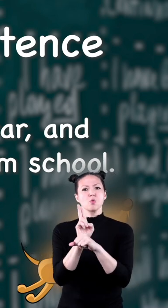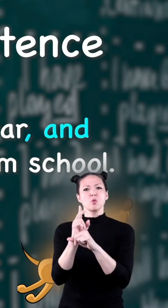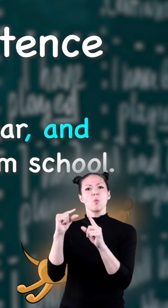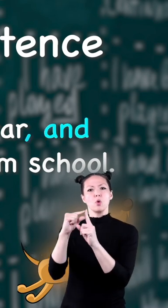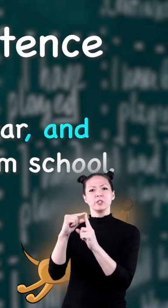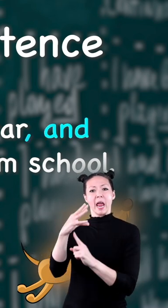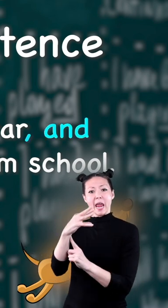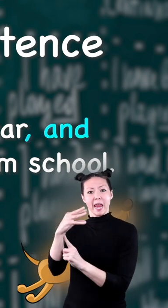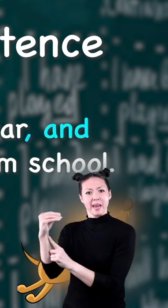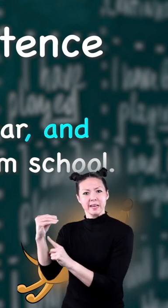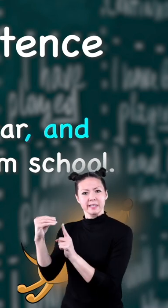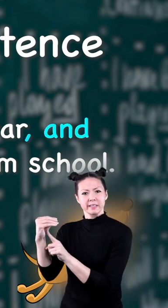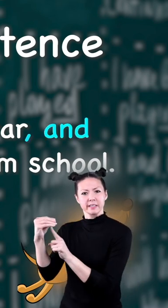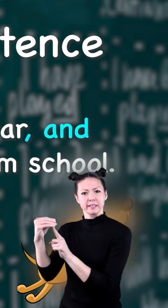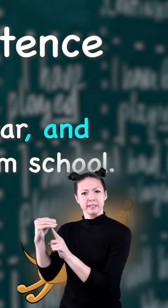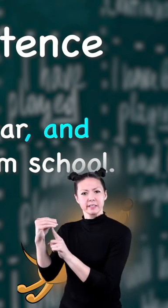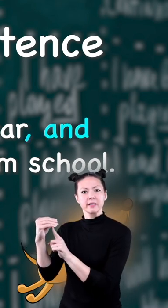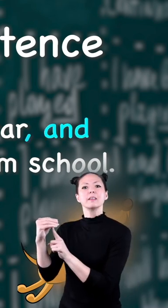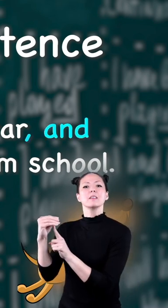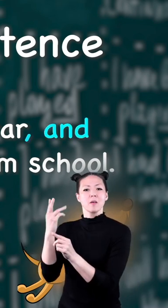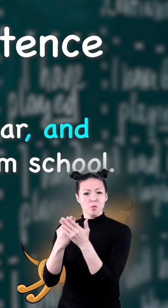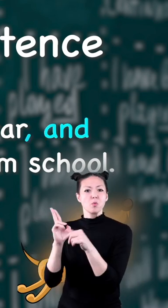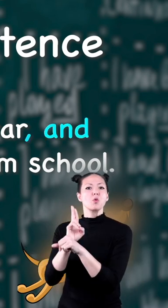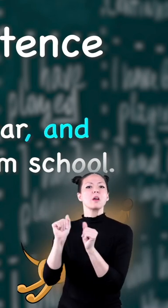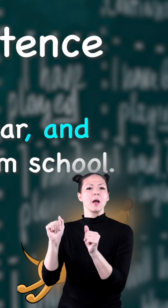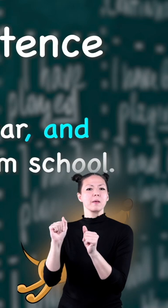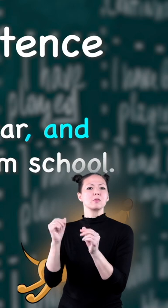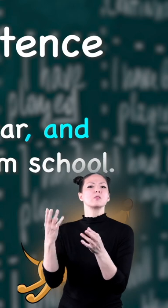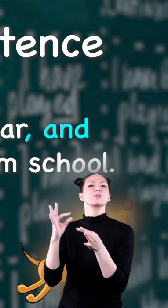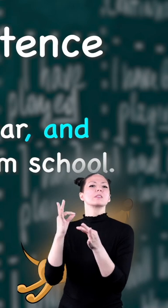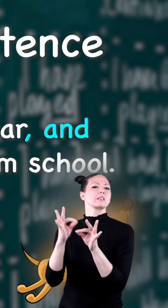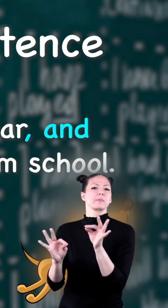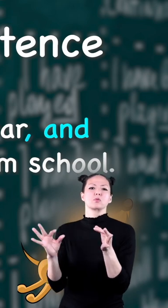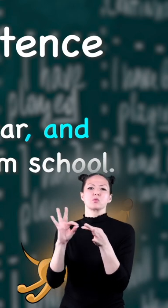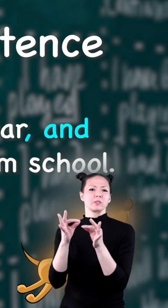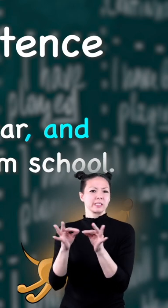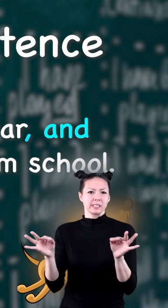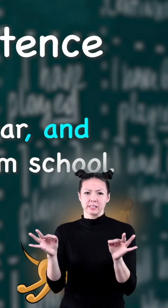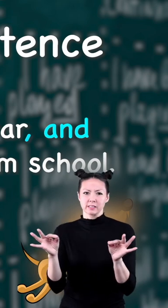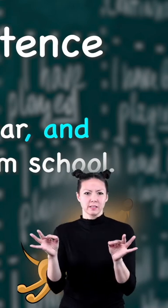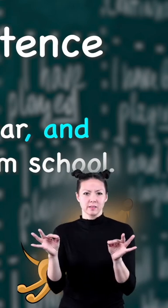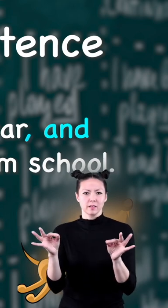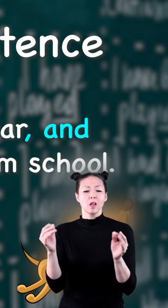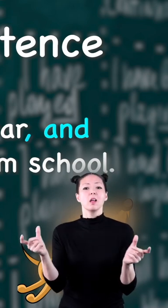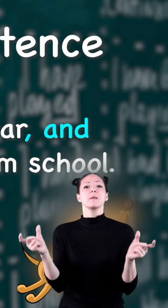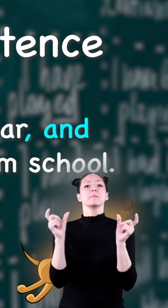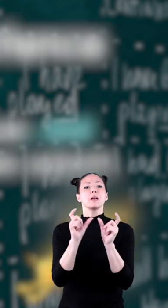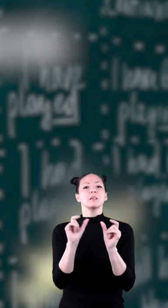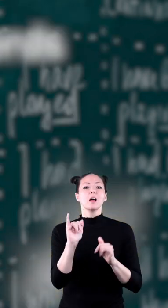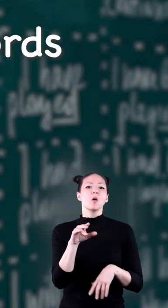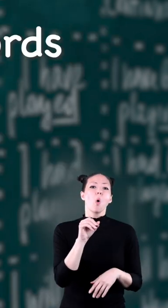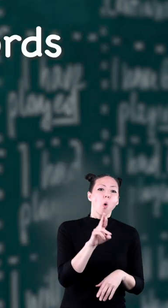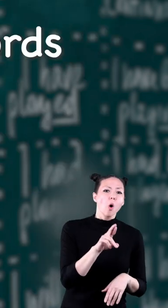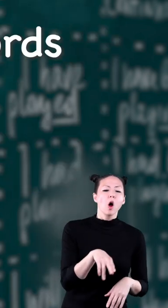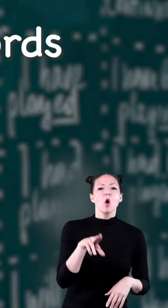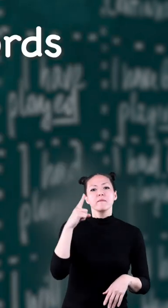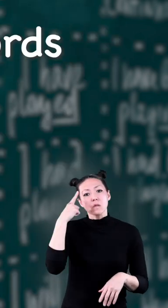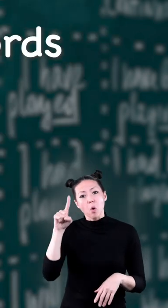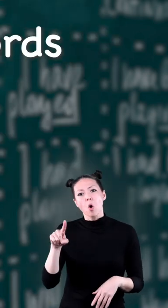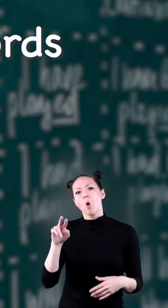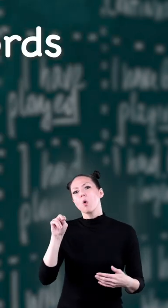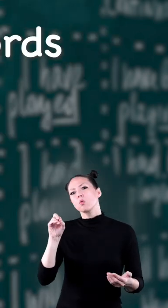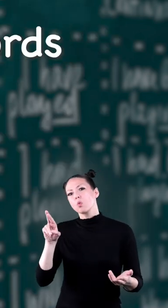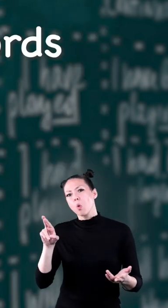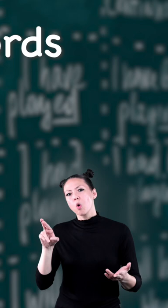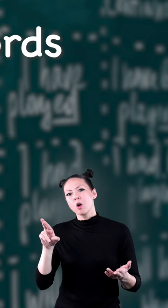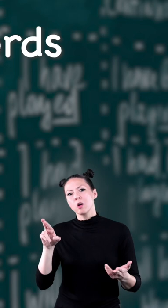the word and some other words that can be used to join simple sentences to make compound sentences are or